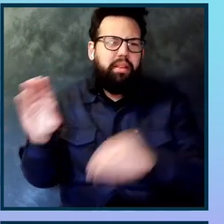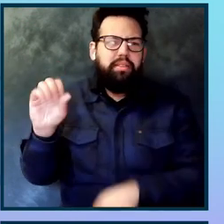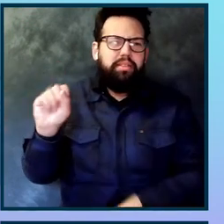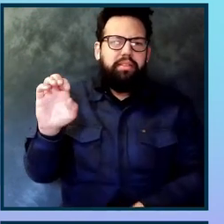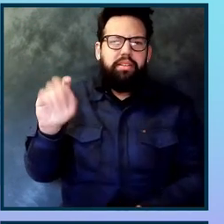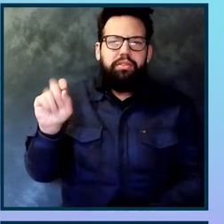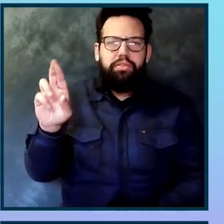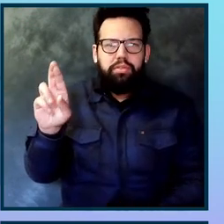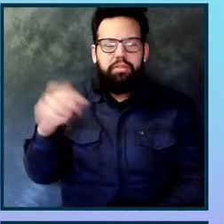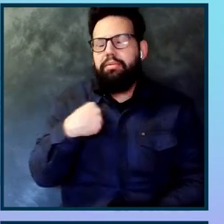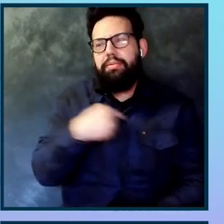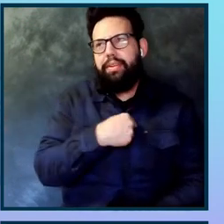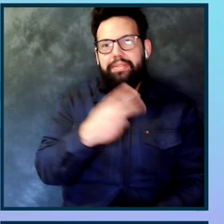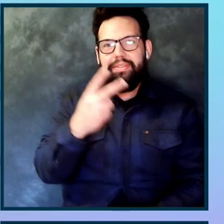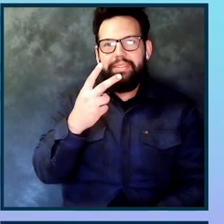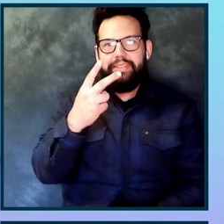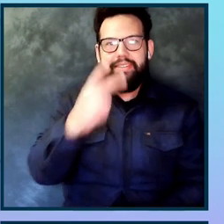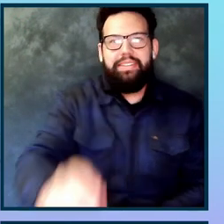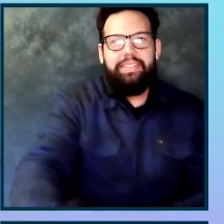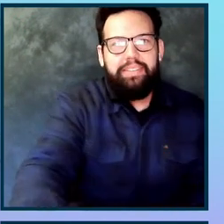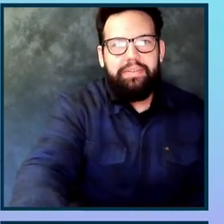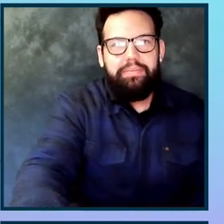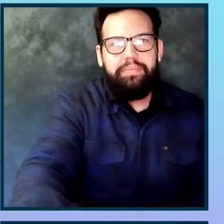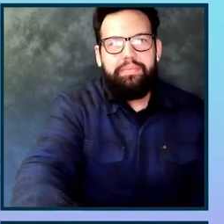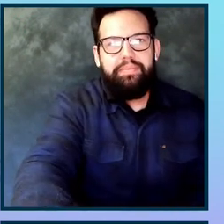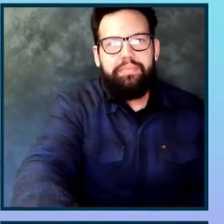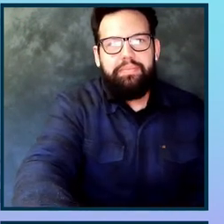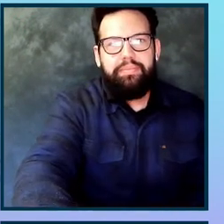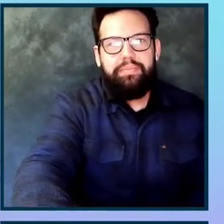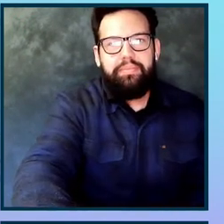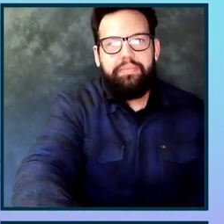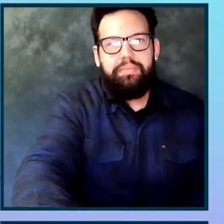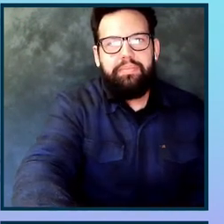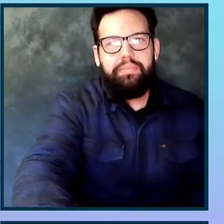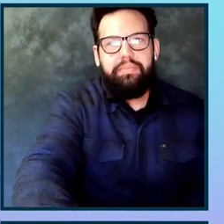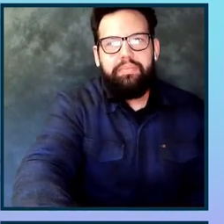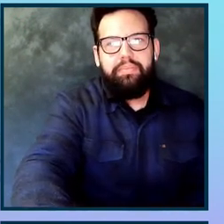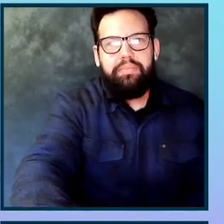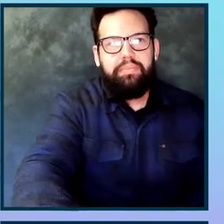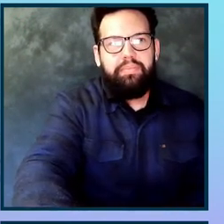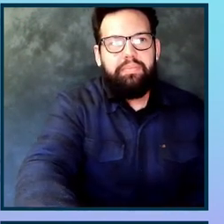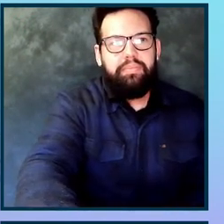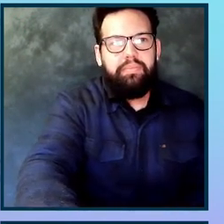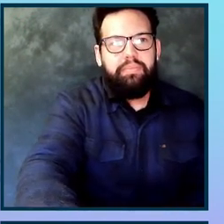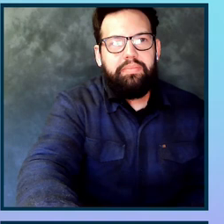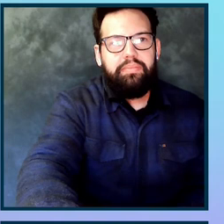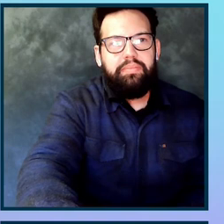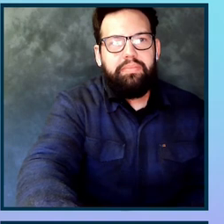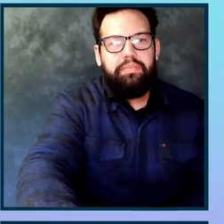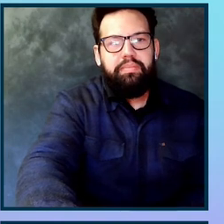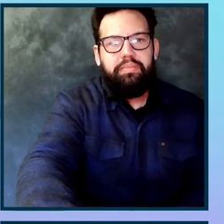had a lot of things. And through it all, Mark Urban, the person who leads accessibility at CDC, has really shown